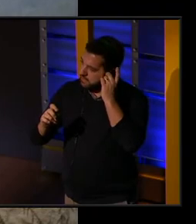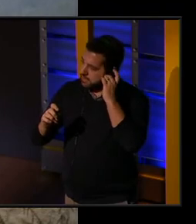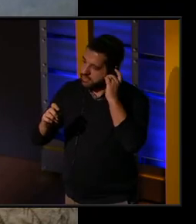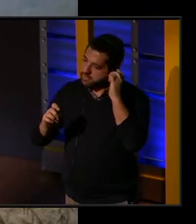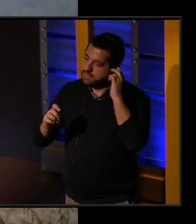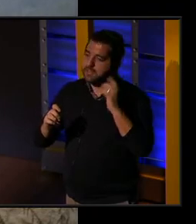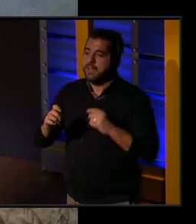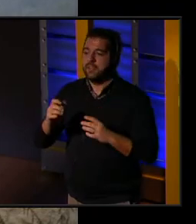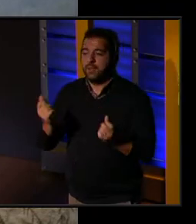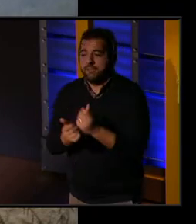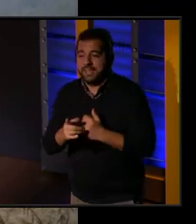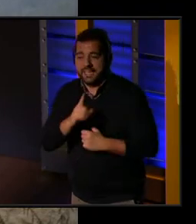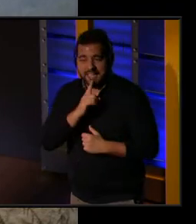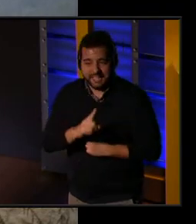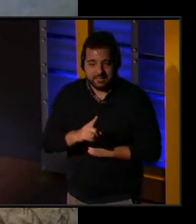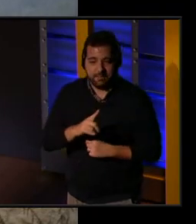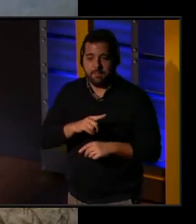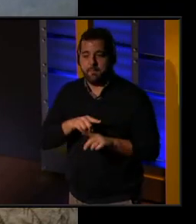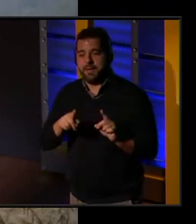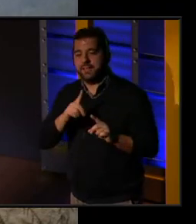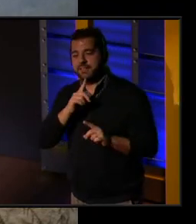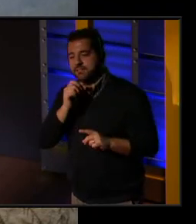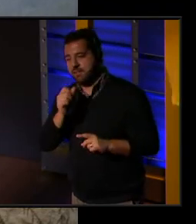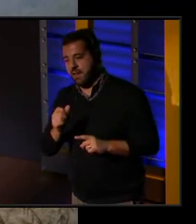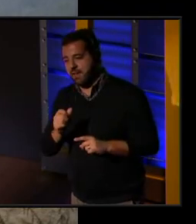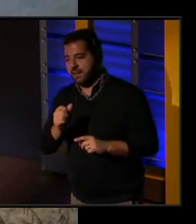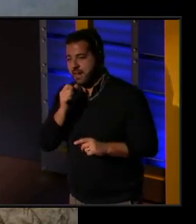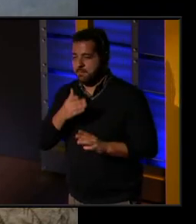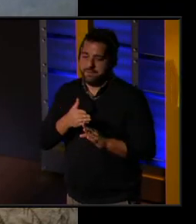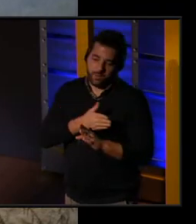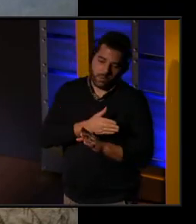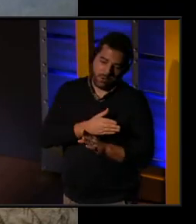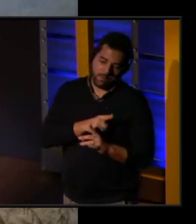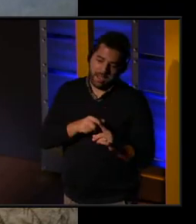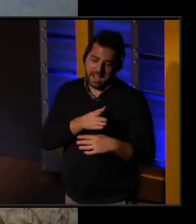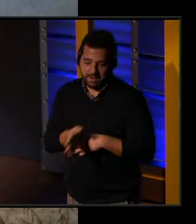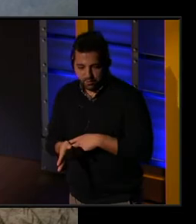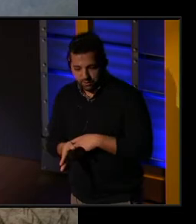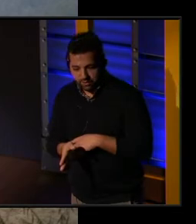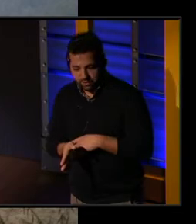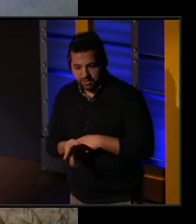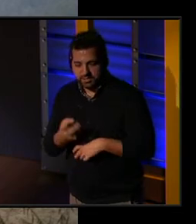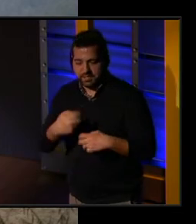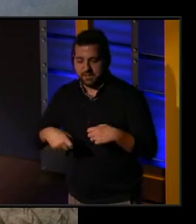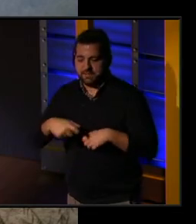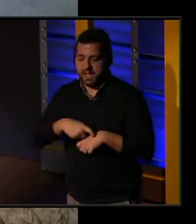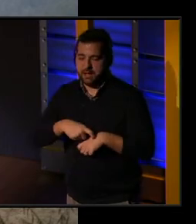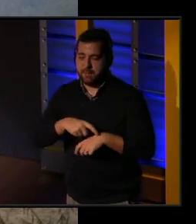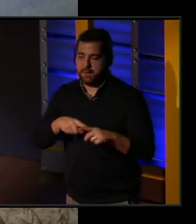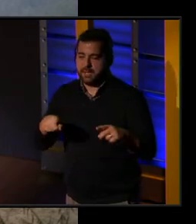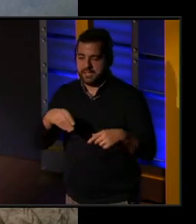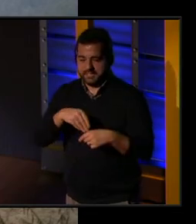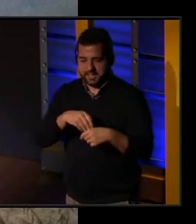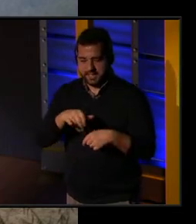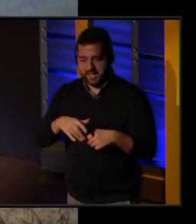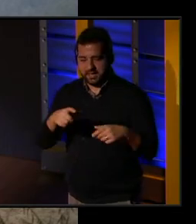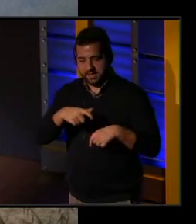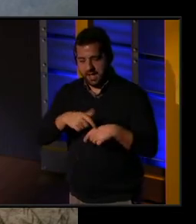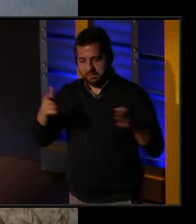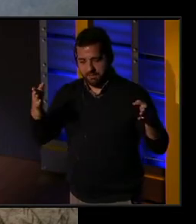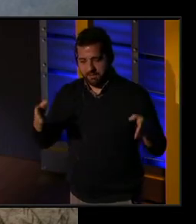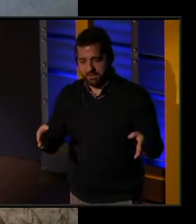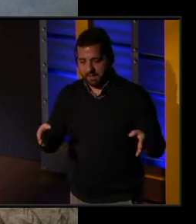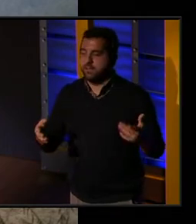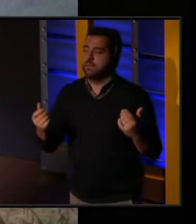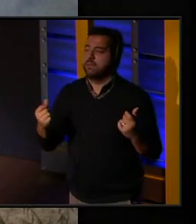but isn't. It's the time of before but after. And I think it's also a really difficult time. But within that, that's when